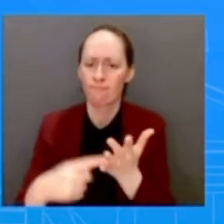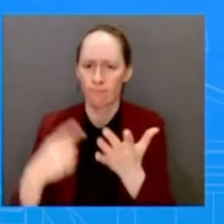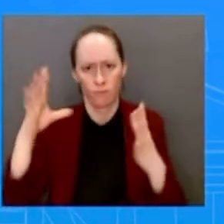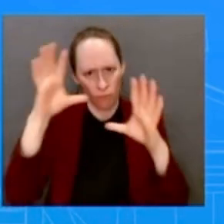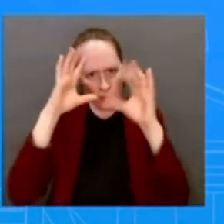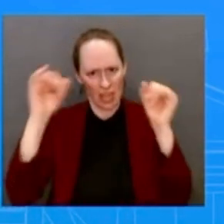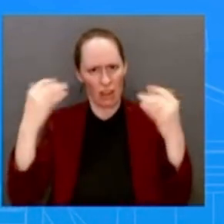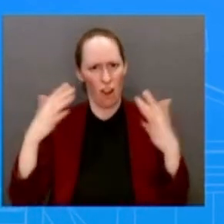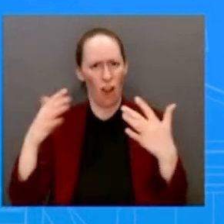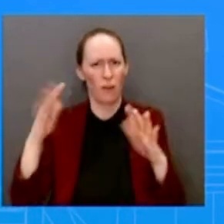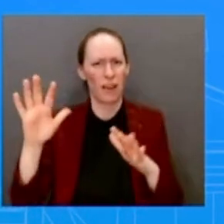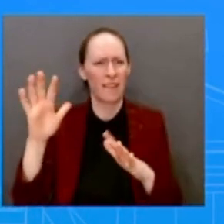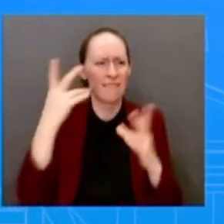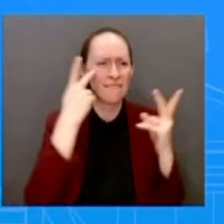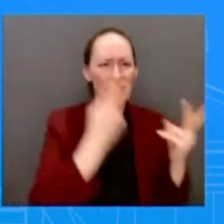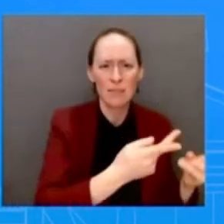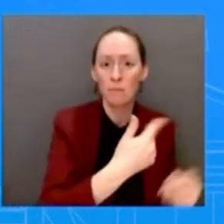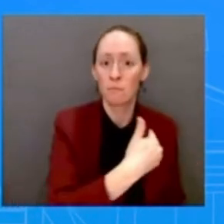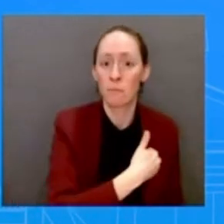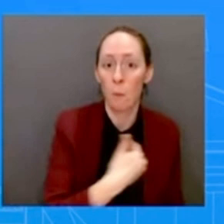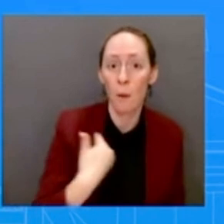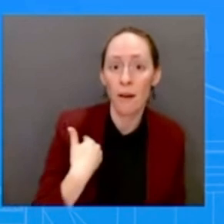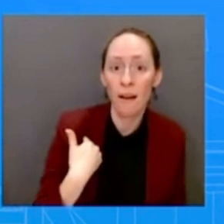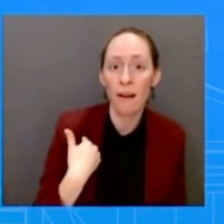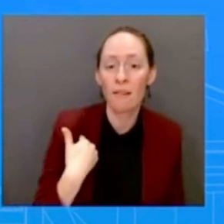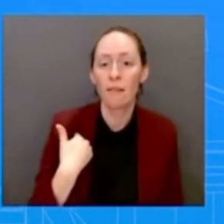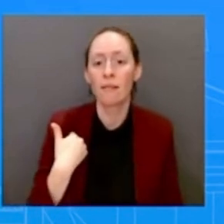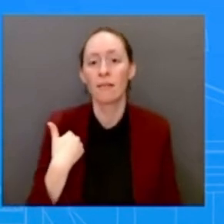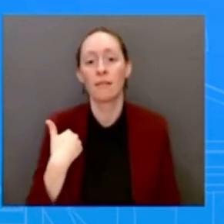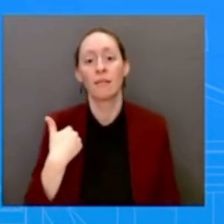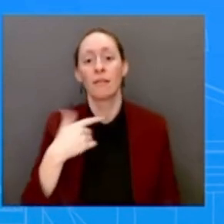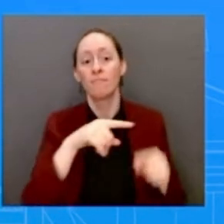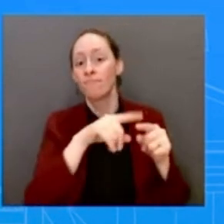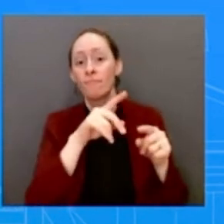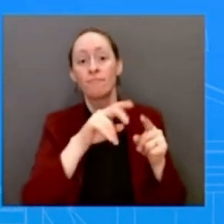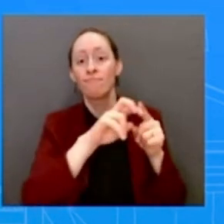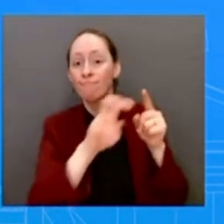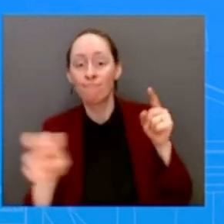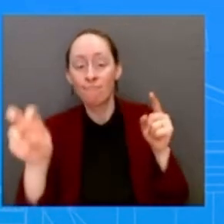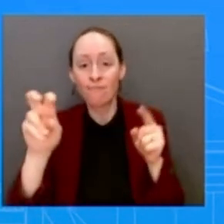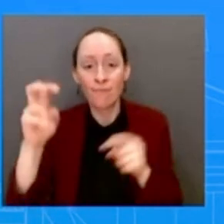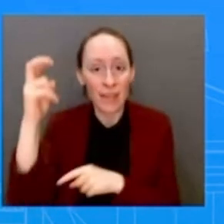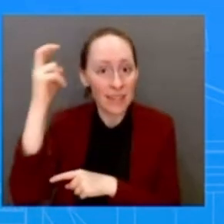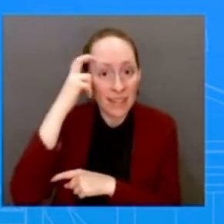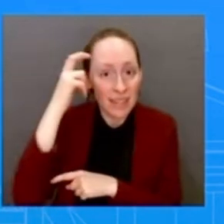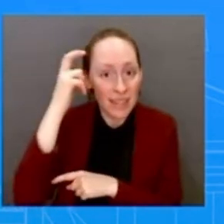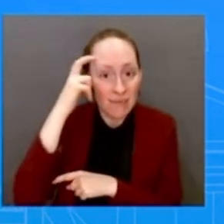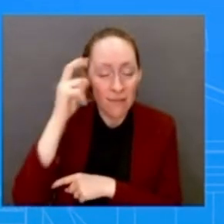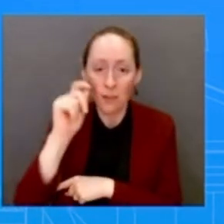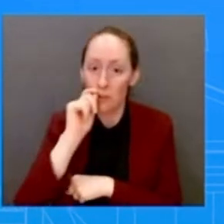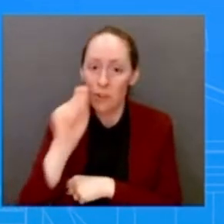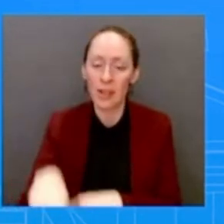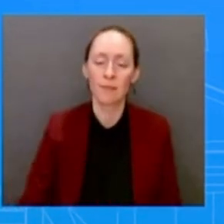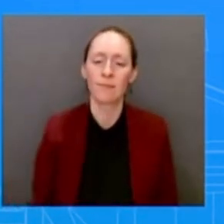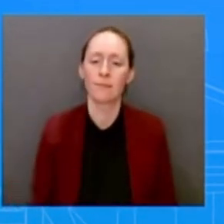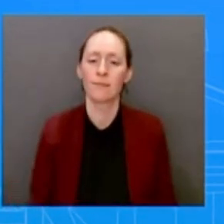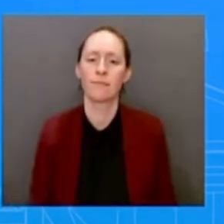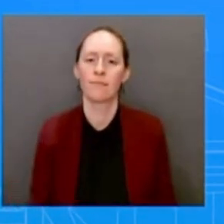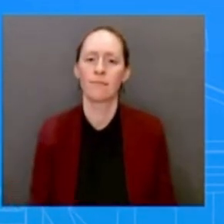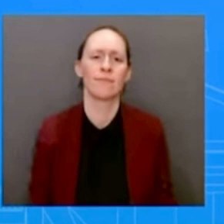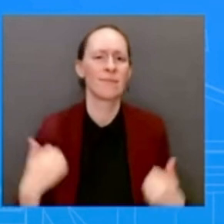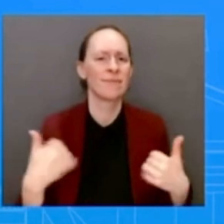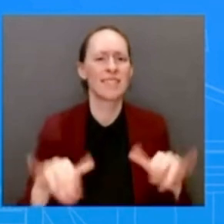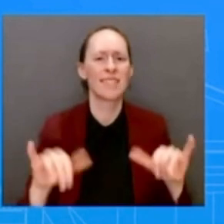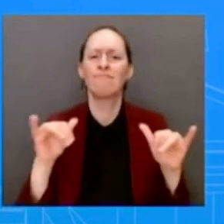that the President is having. It doesn't, it doesn't, they're not one-offs here. They are consistent and they are continuous. And so, I just want to be